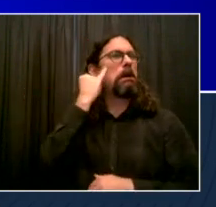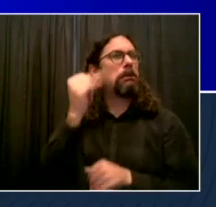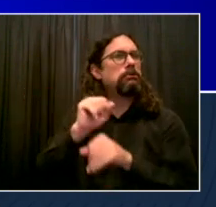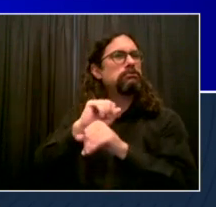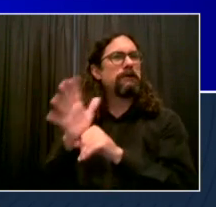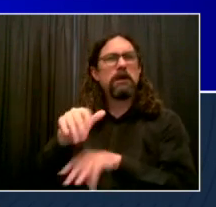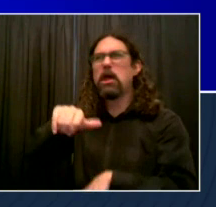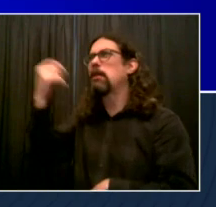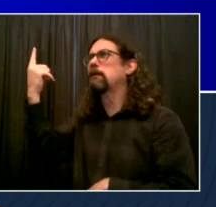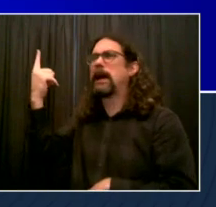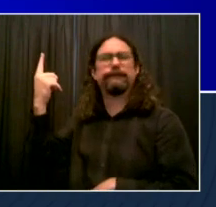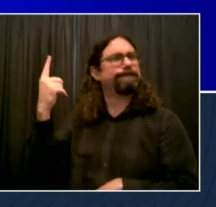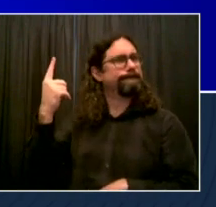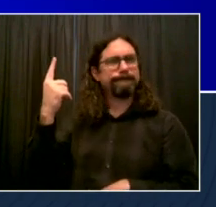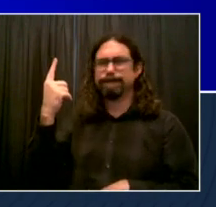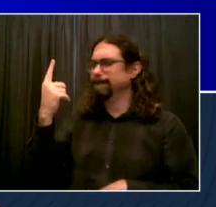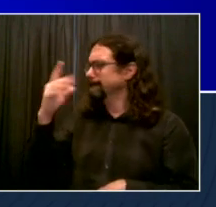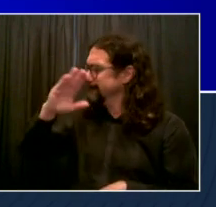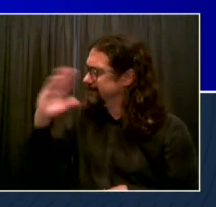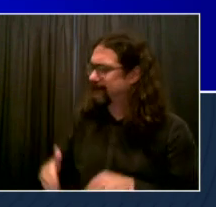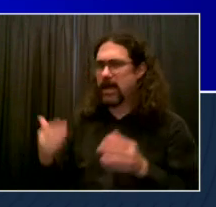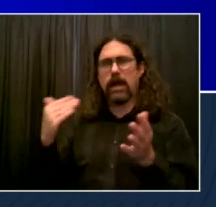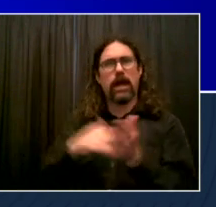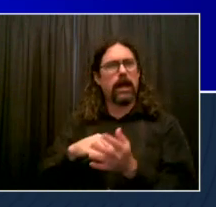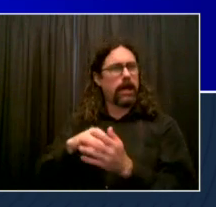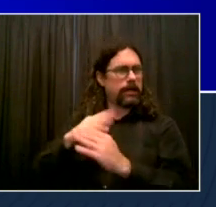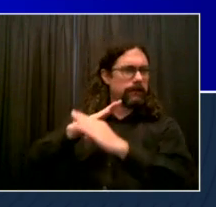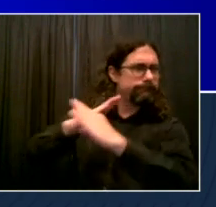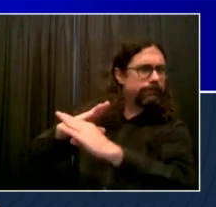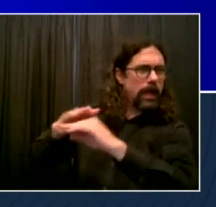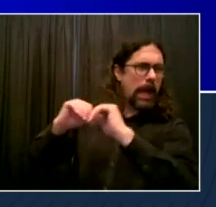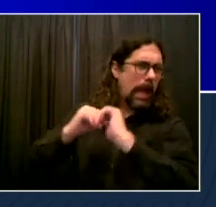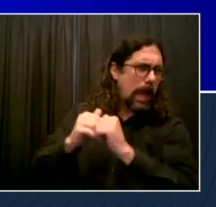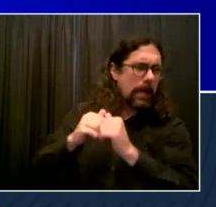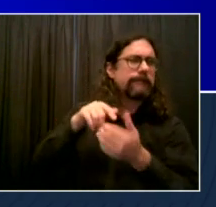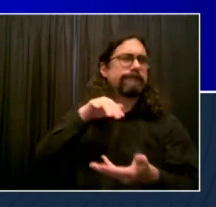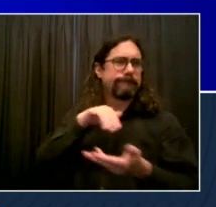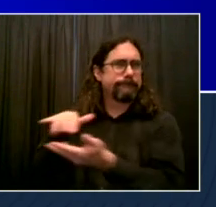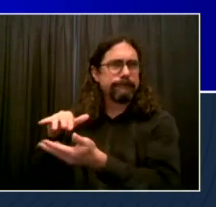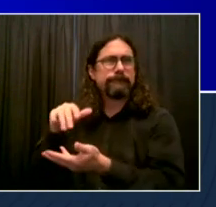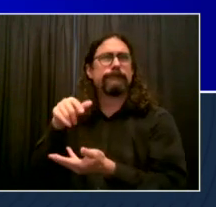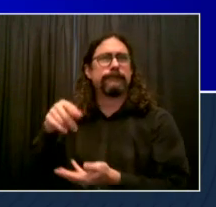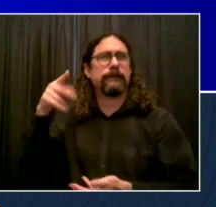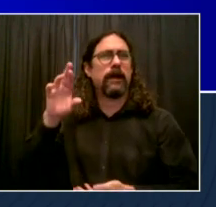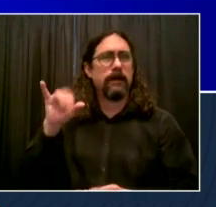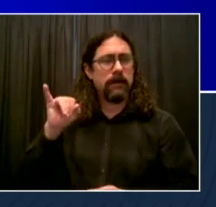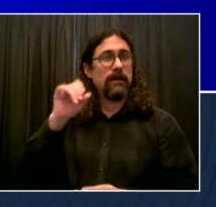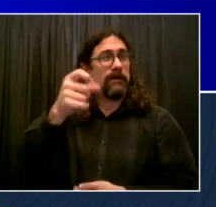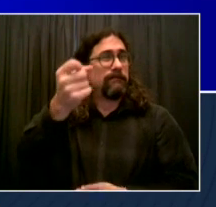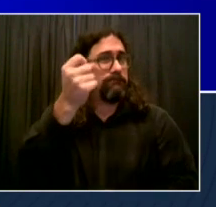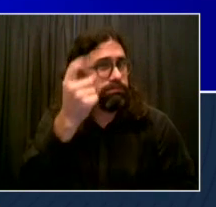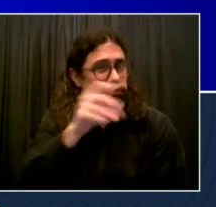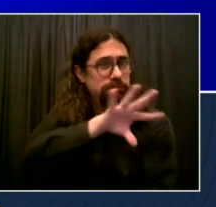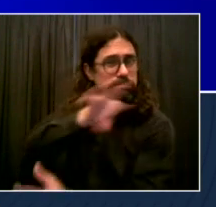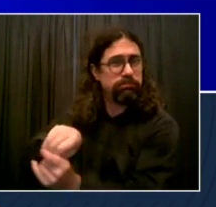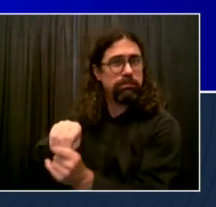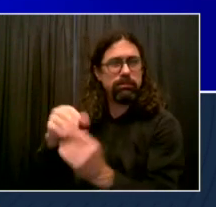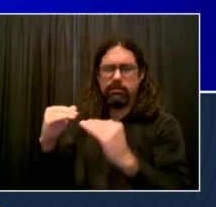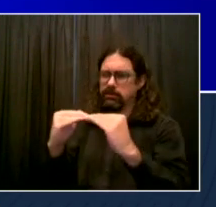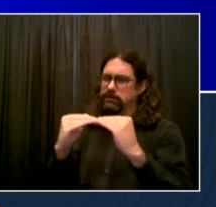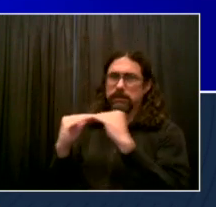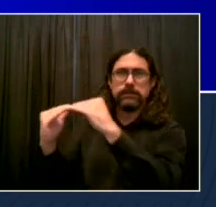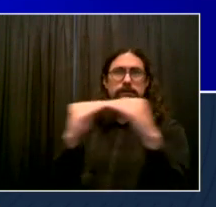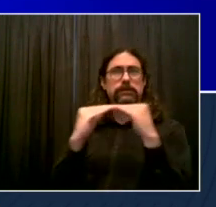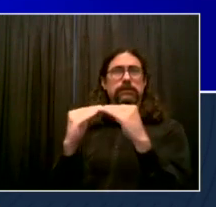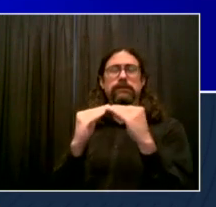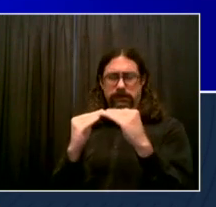inequity that have come up during COVID that need to be addressed. Columbia University's Mailman School of Public Health is renowned. It's one of the